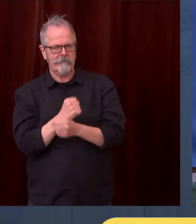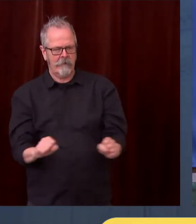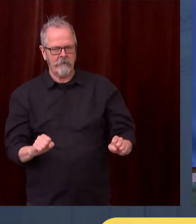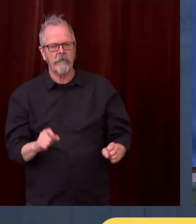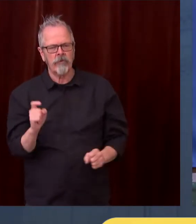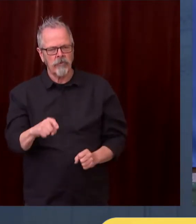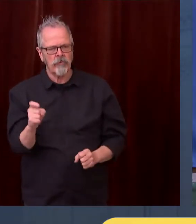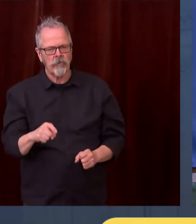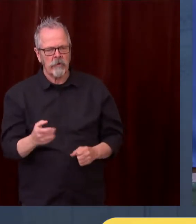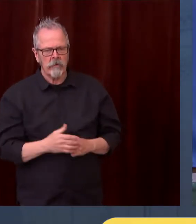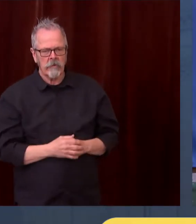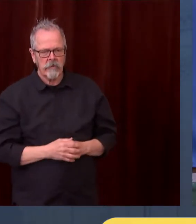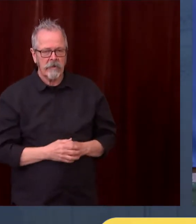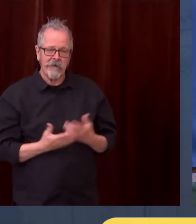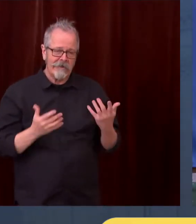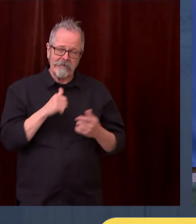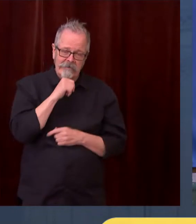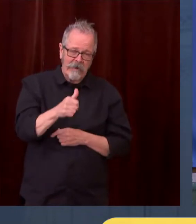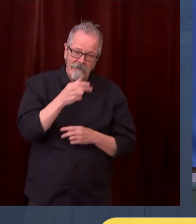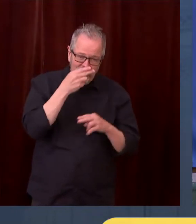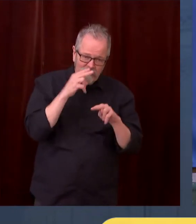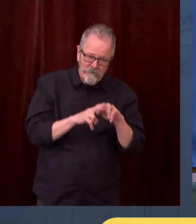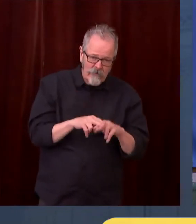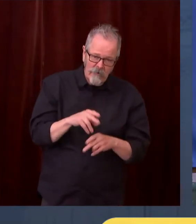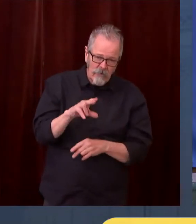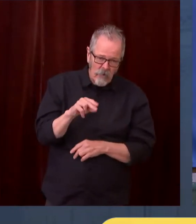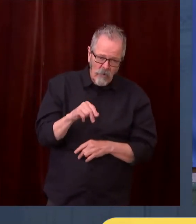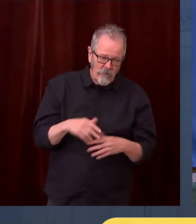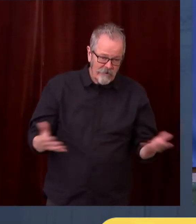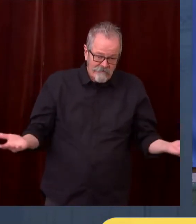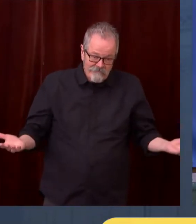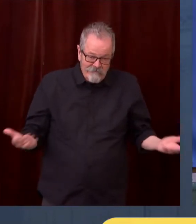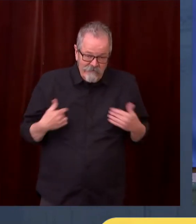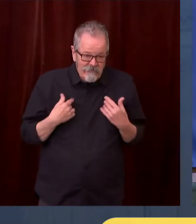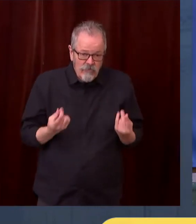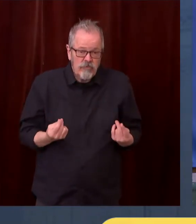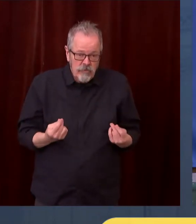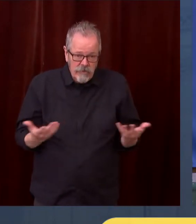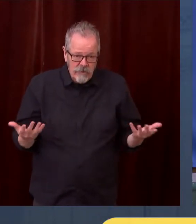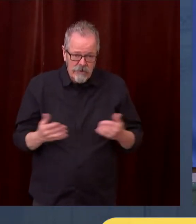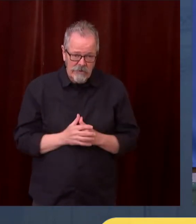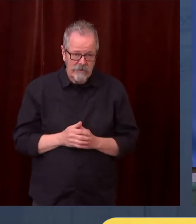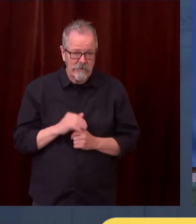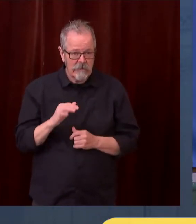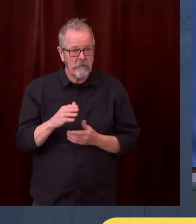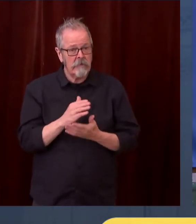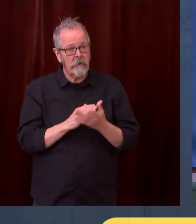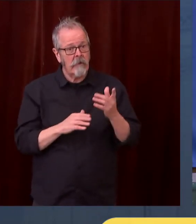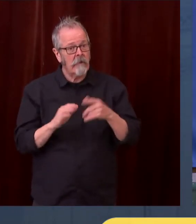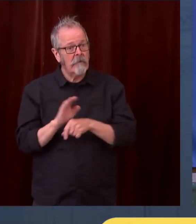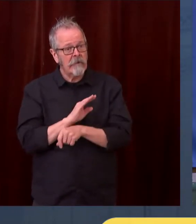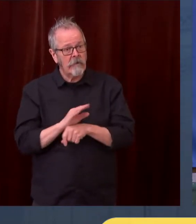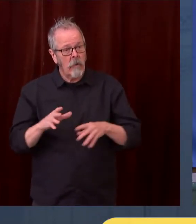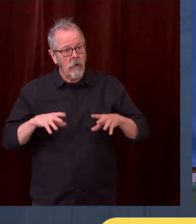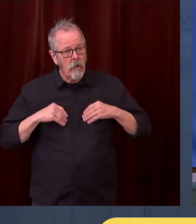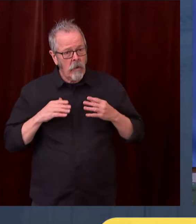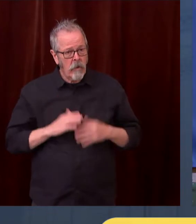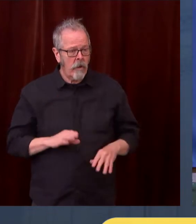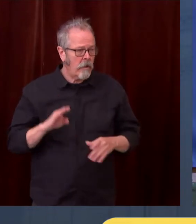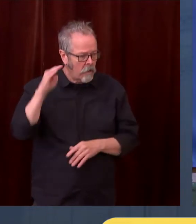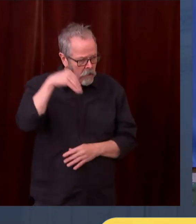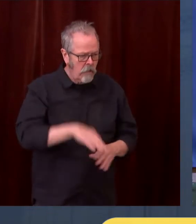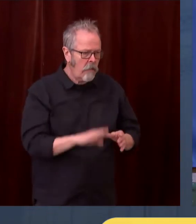for anybody. Business owners have been going up and down on these changing rules. that's really